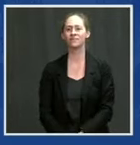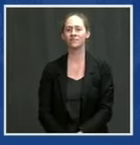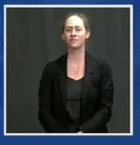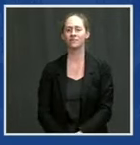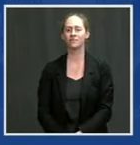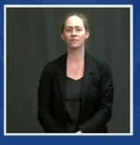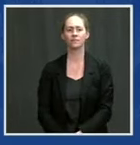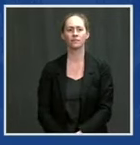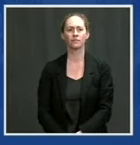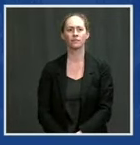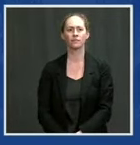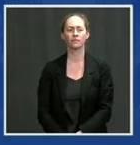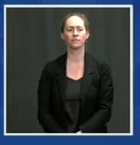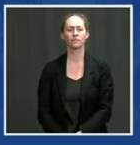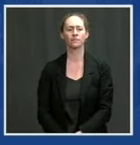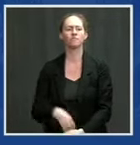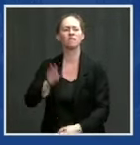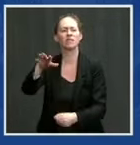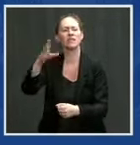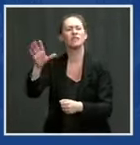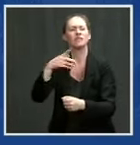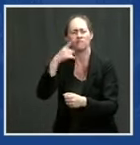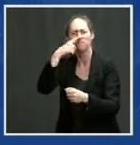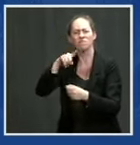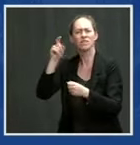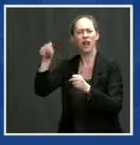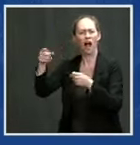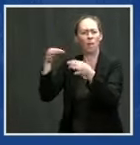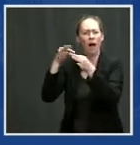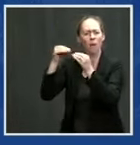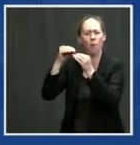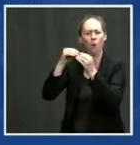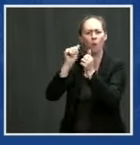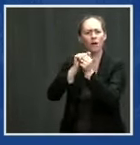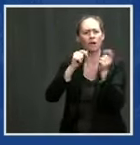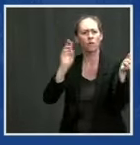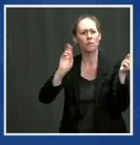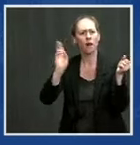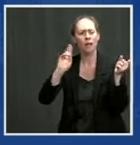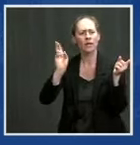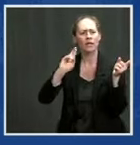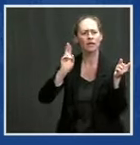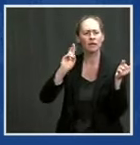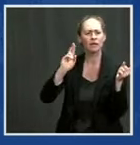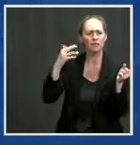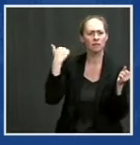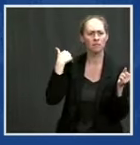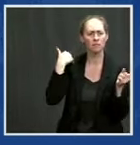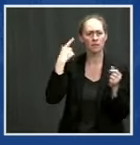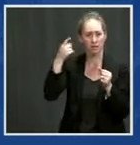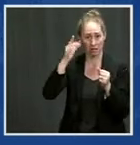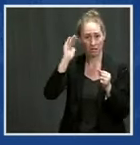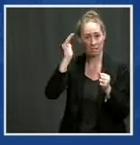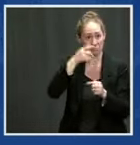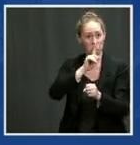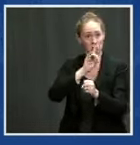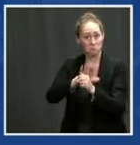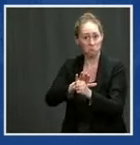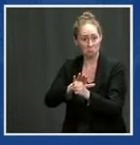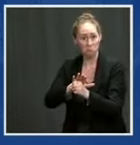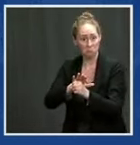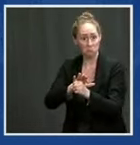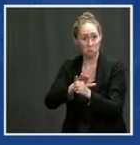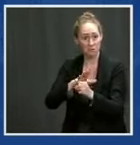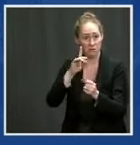more about your interactions with republicans specifically you said earlier they've given me their word where i come from that's good enough for me to